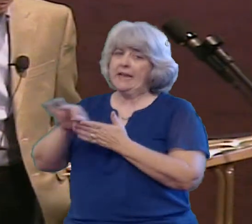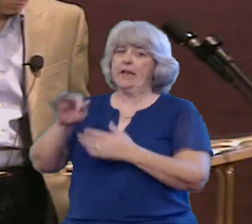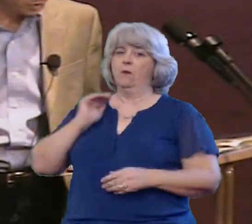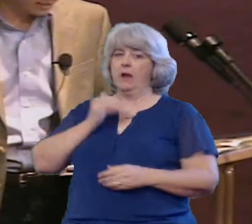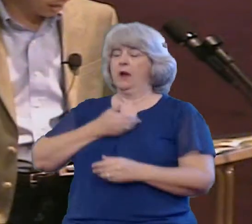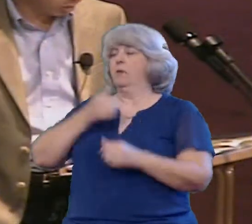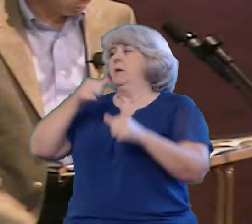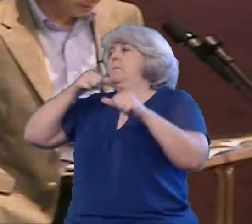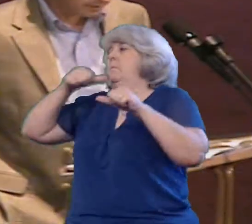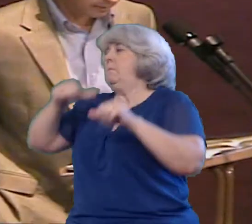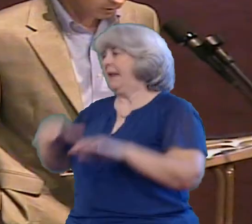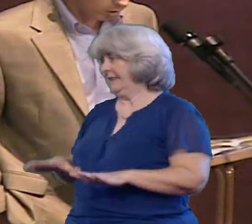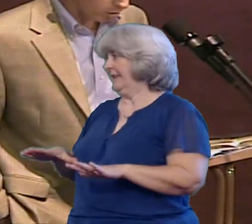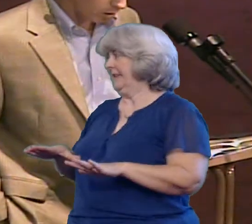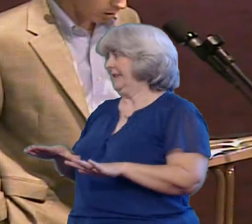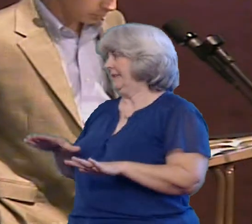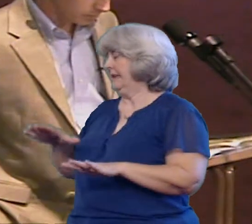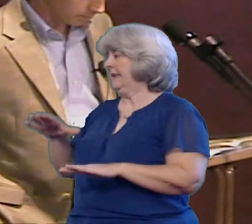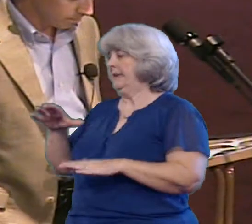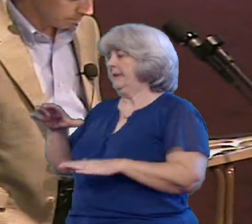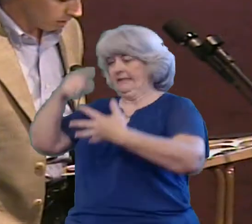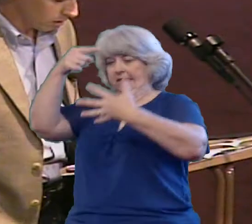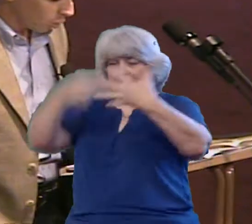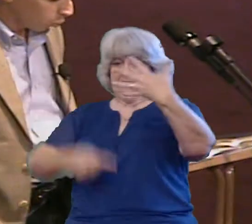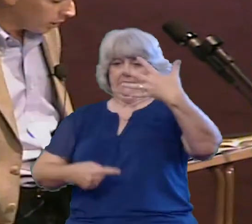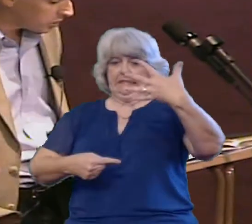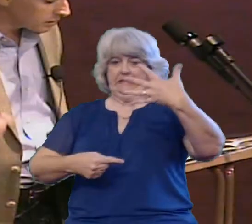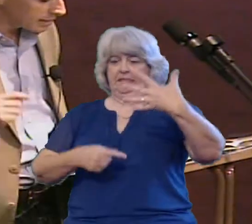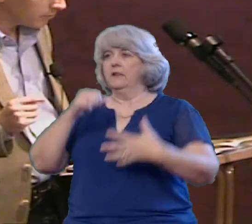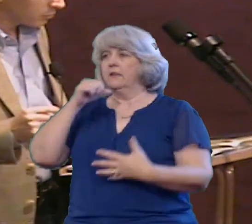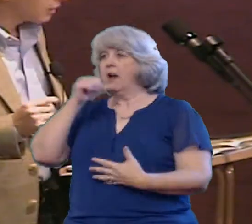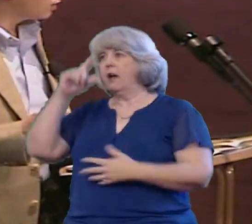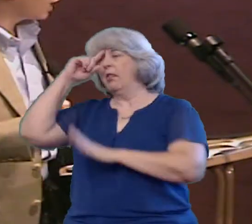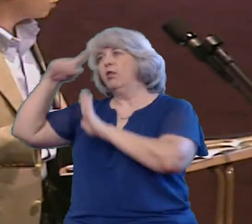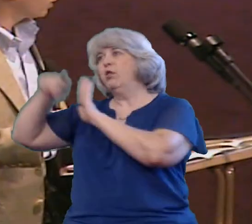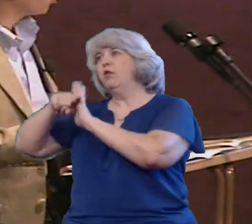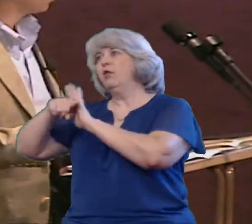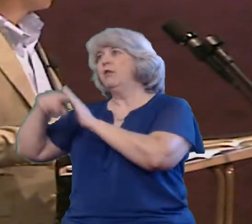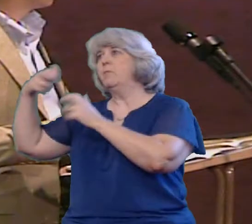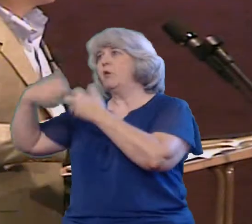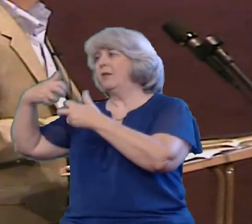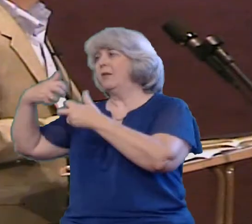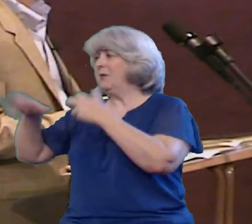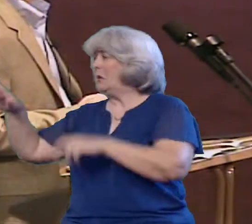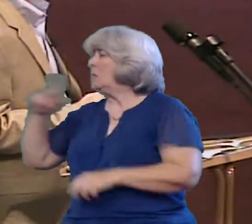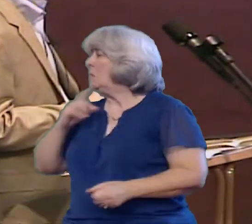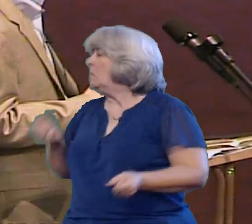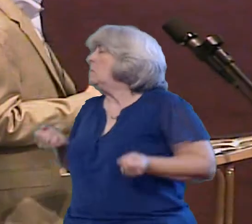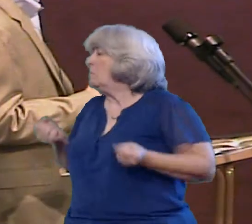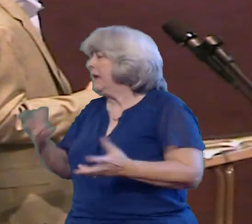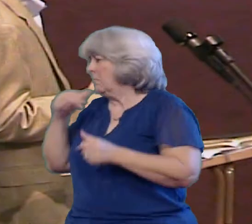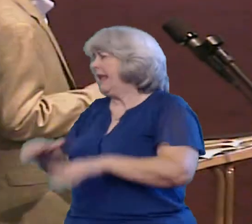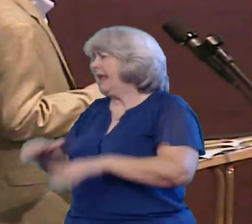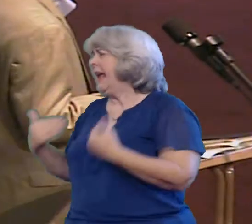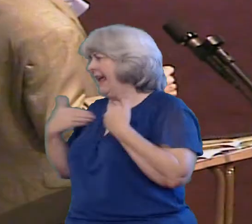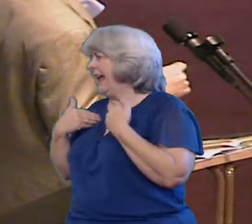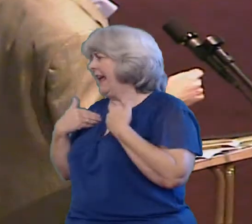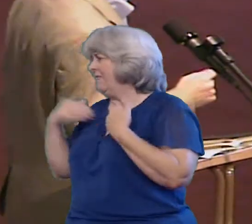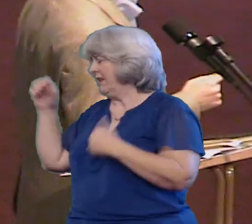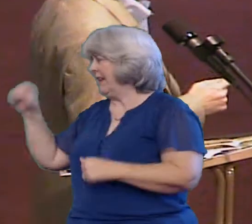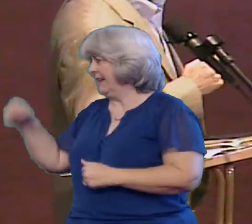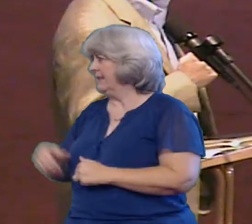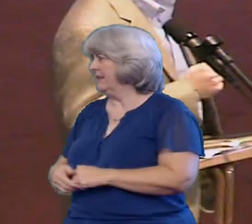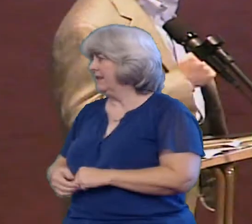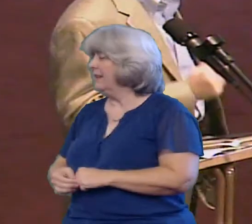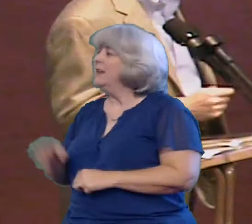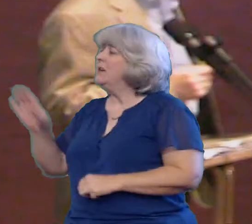We should count our blessings and not our problems We should never forget how blessed we are Let me repeat that